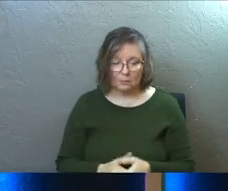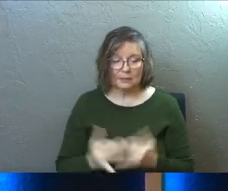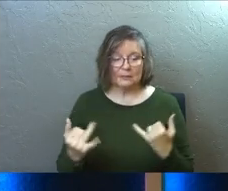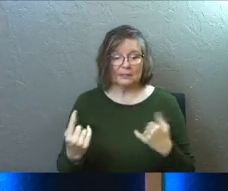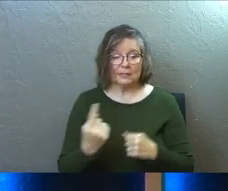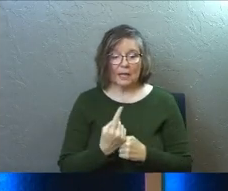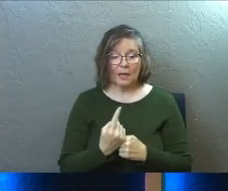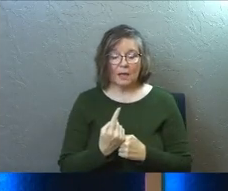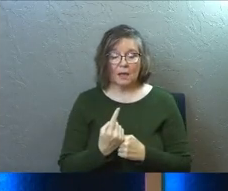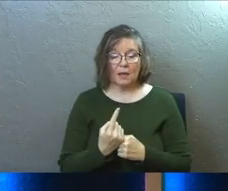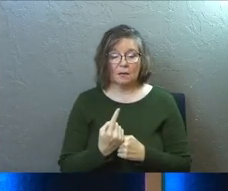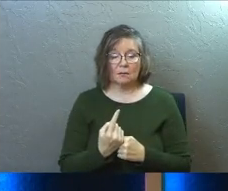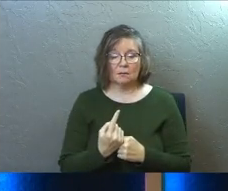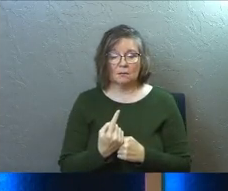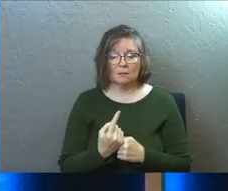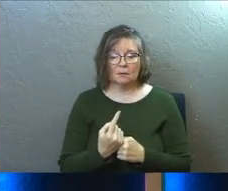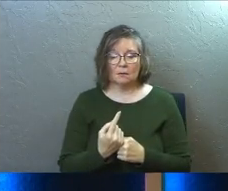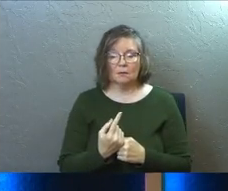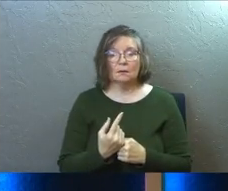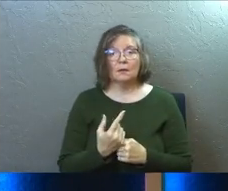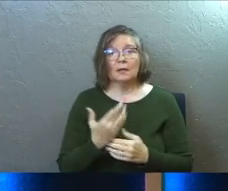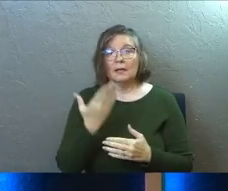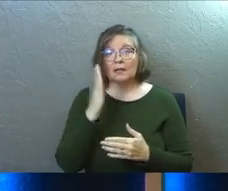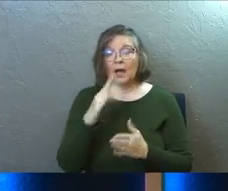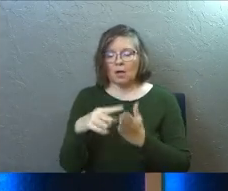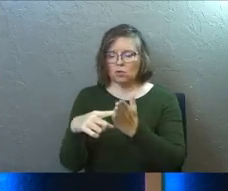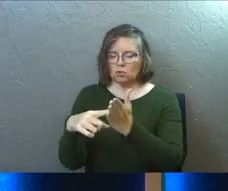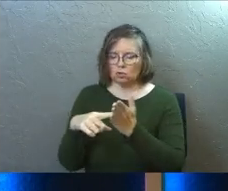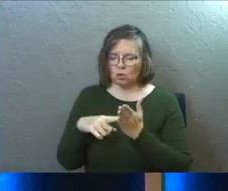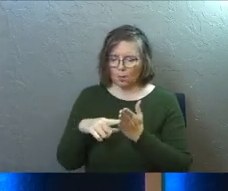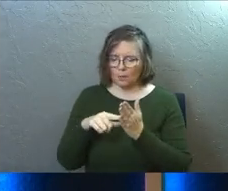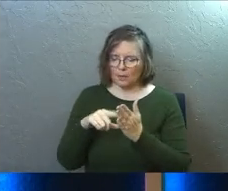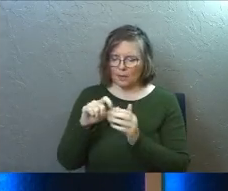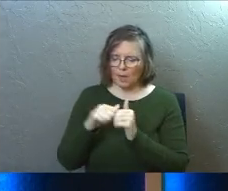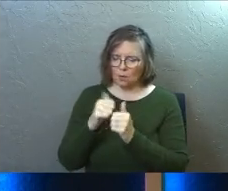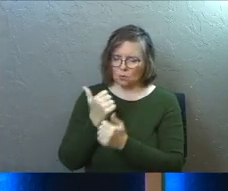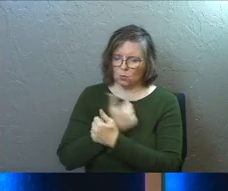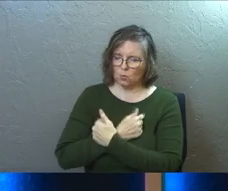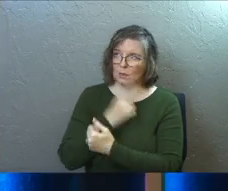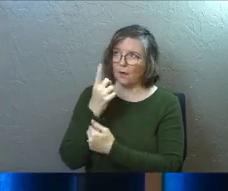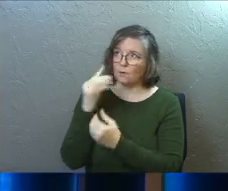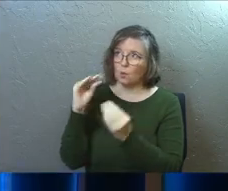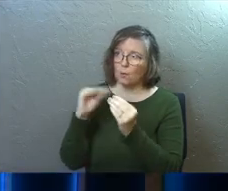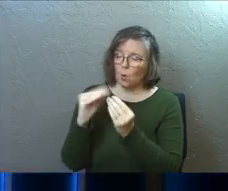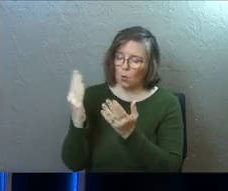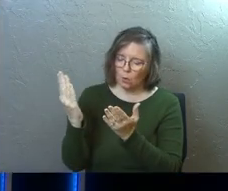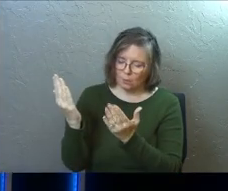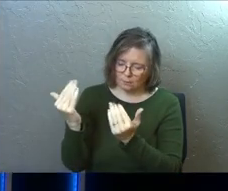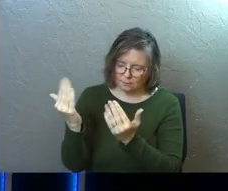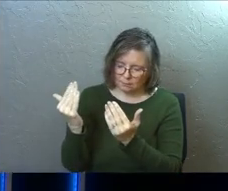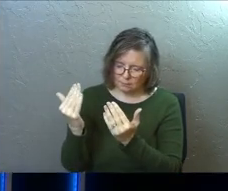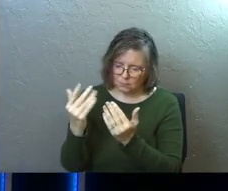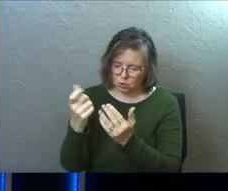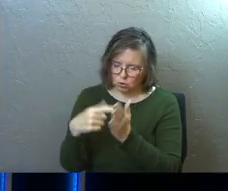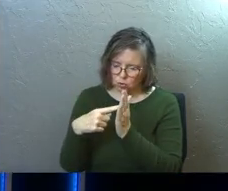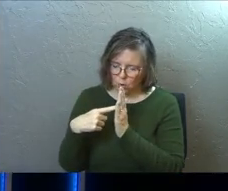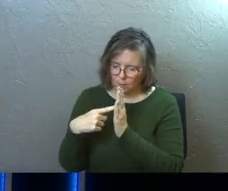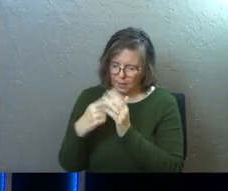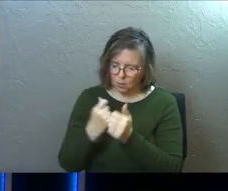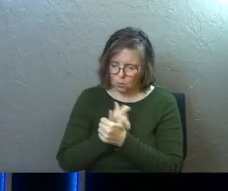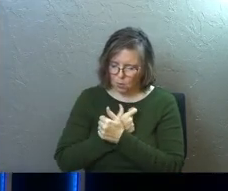Today where we end is God, show me how to love you more. Show me how to love others.